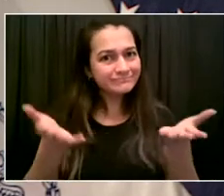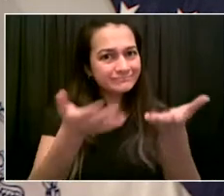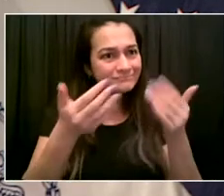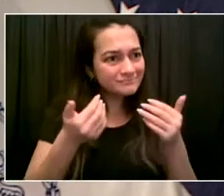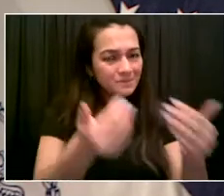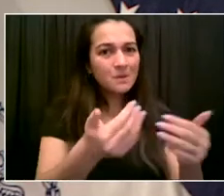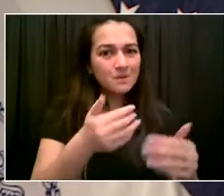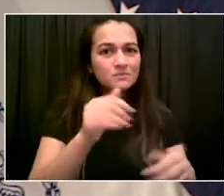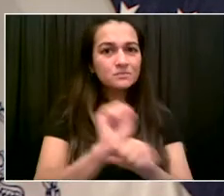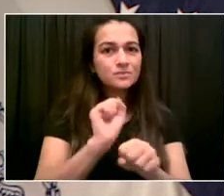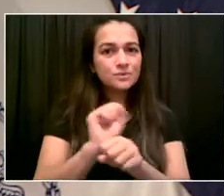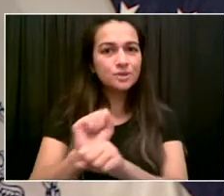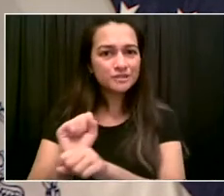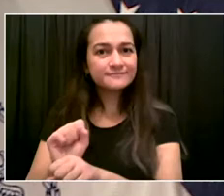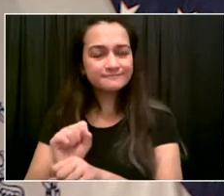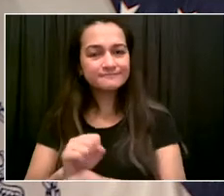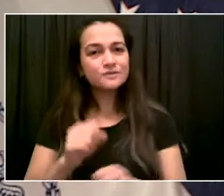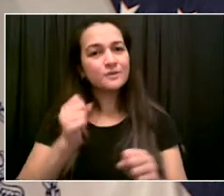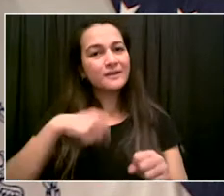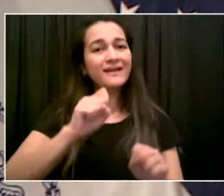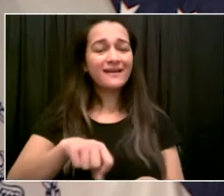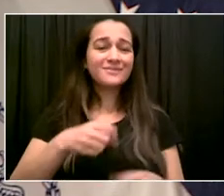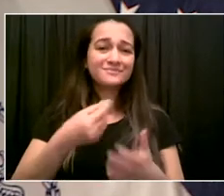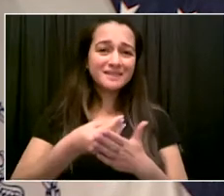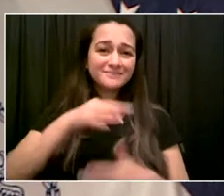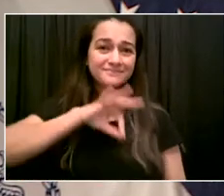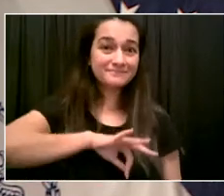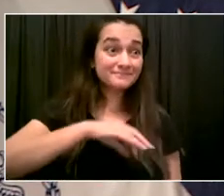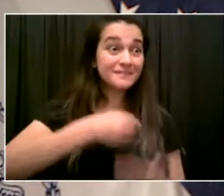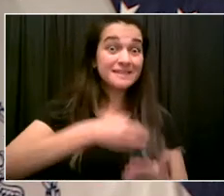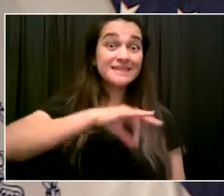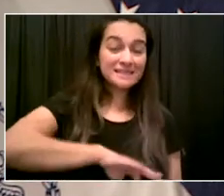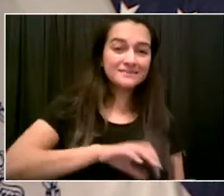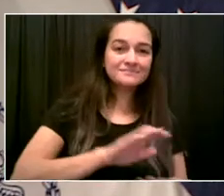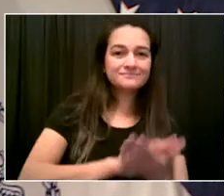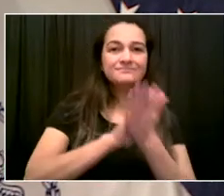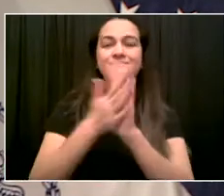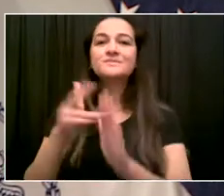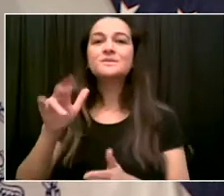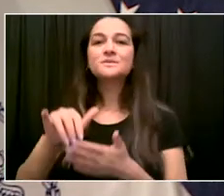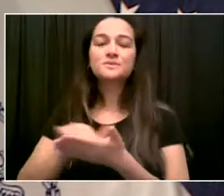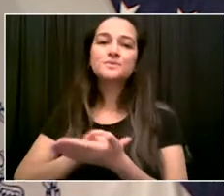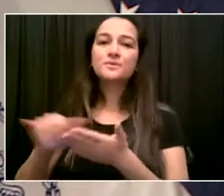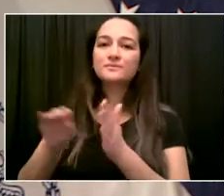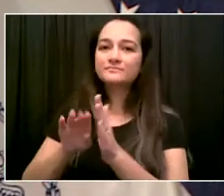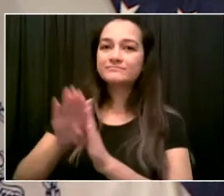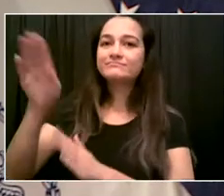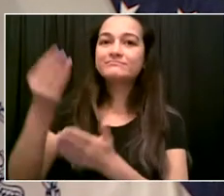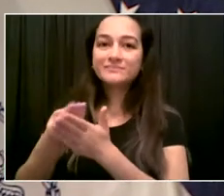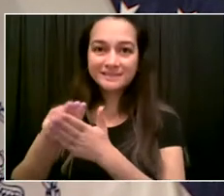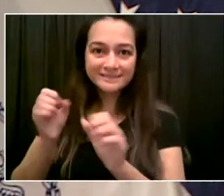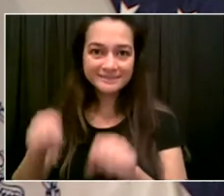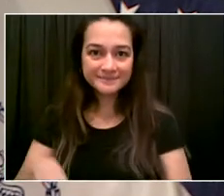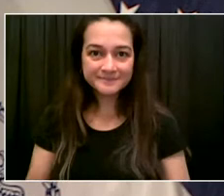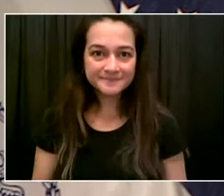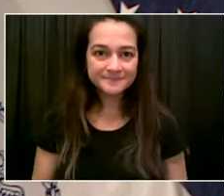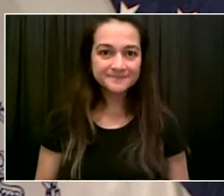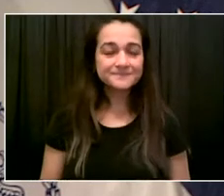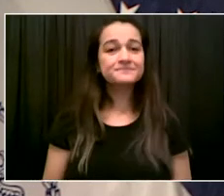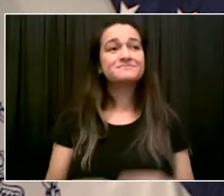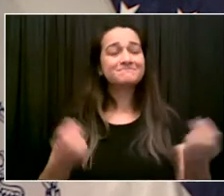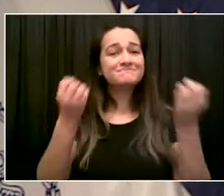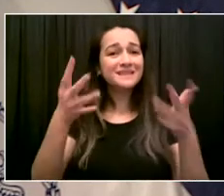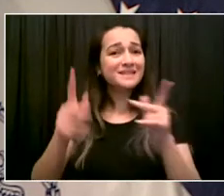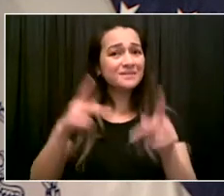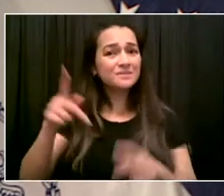do great things for their fellow New Yorkers, have an ability to make ends meet through the end of the pandemic here, and continue their great